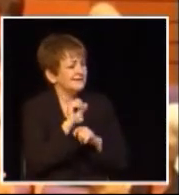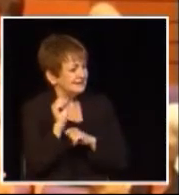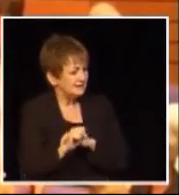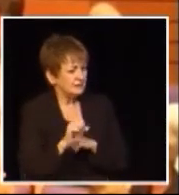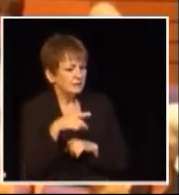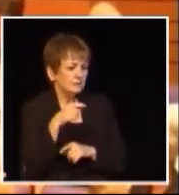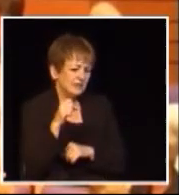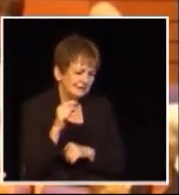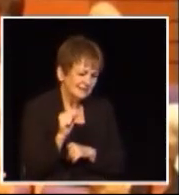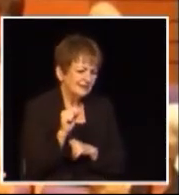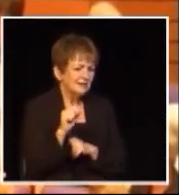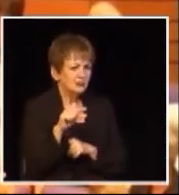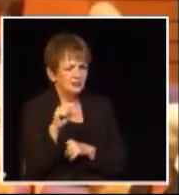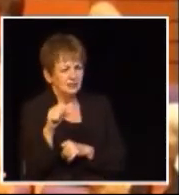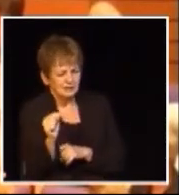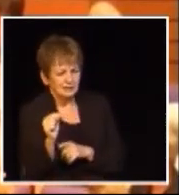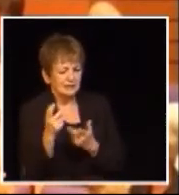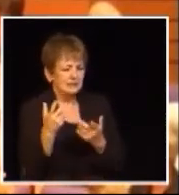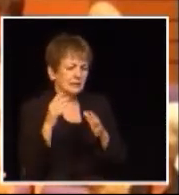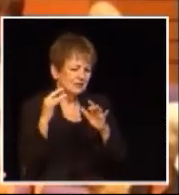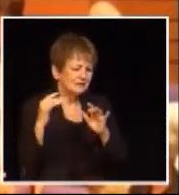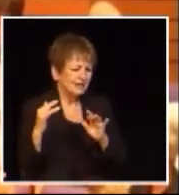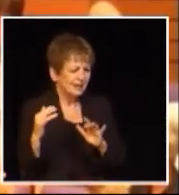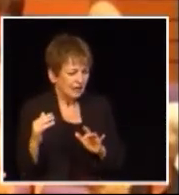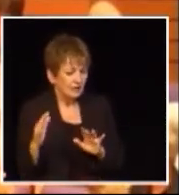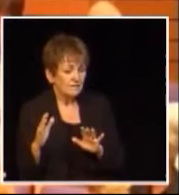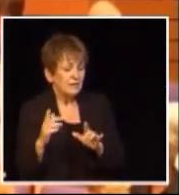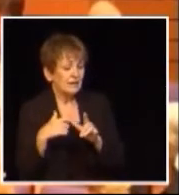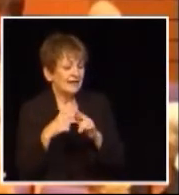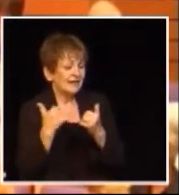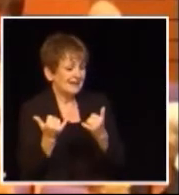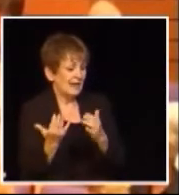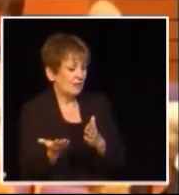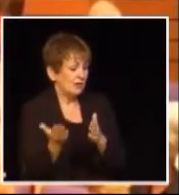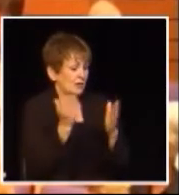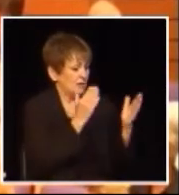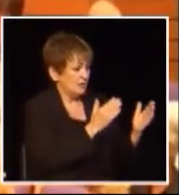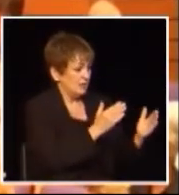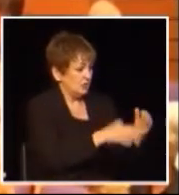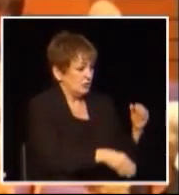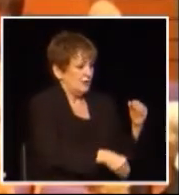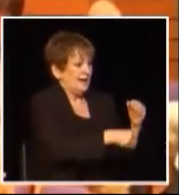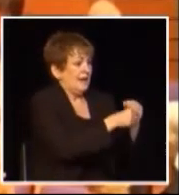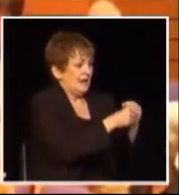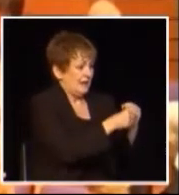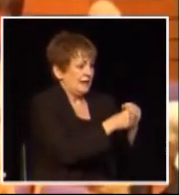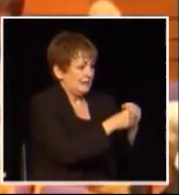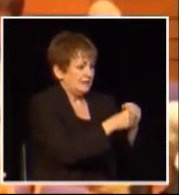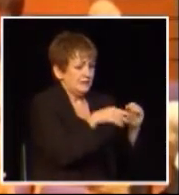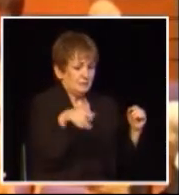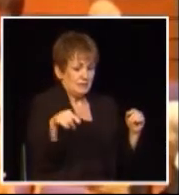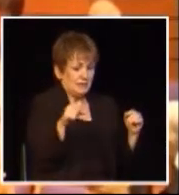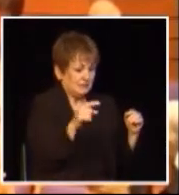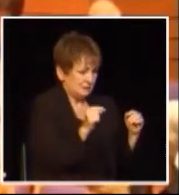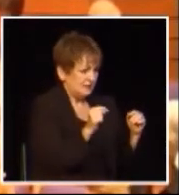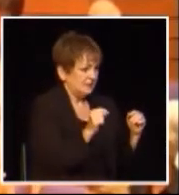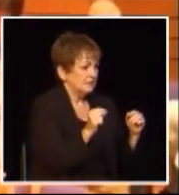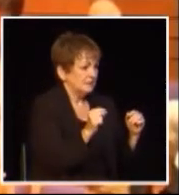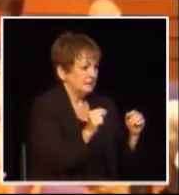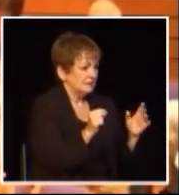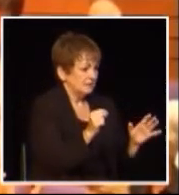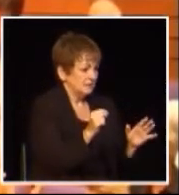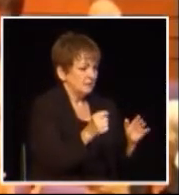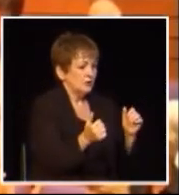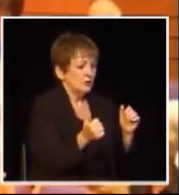all the way down the value chain and then it got to you and you had as a consumer you were paying all this embedded PST on top of other PST